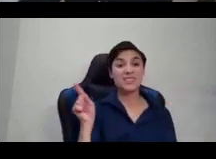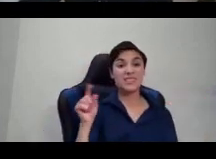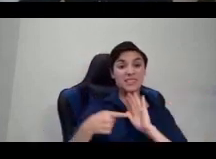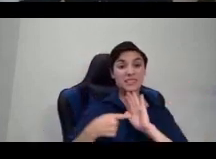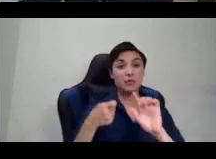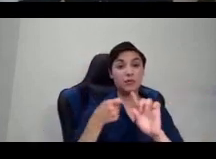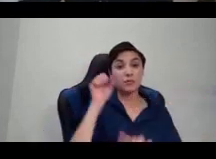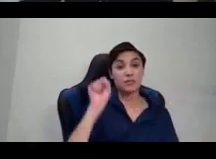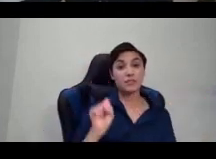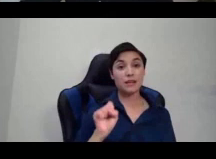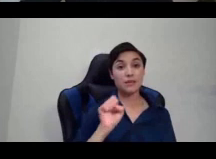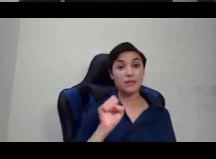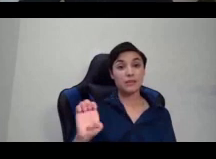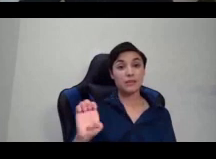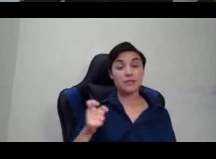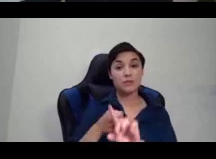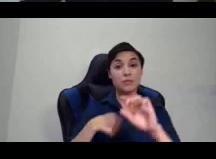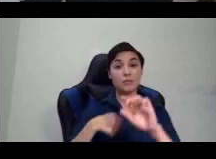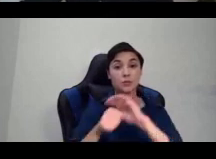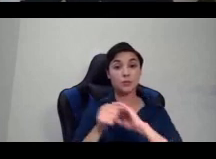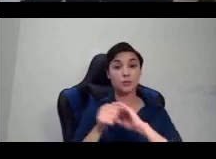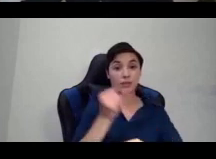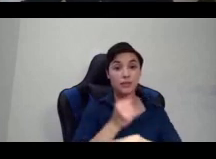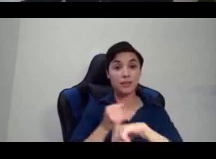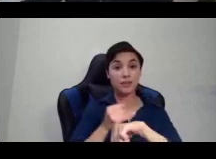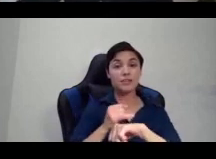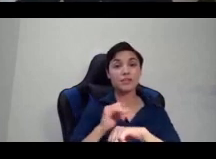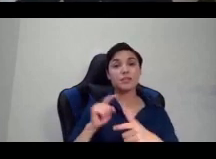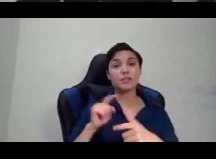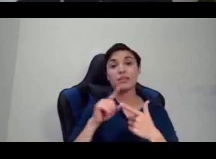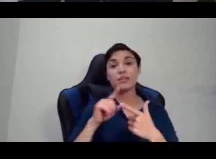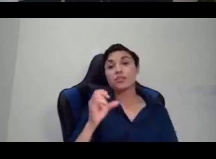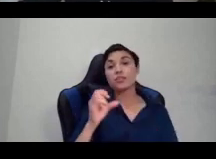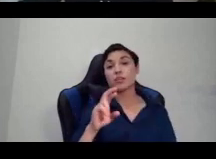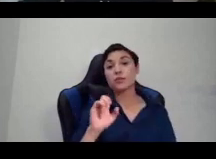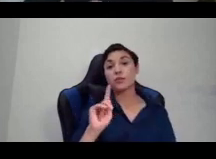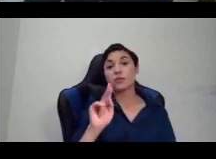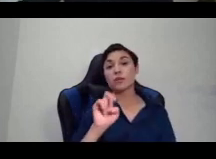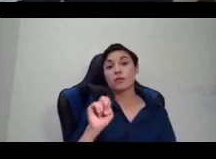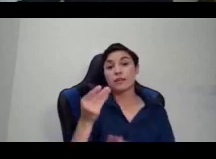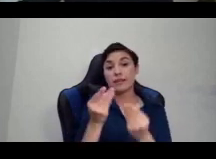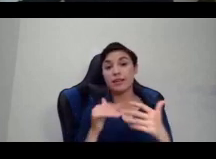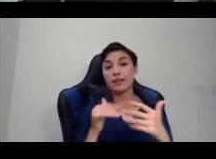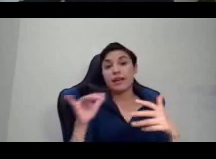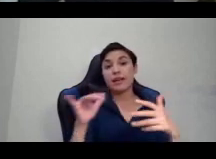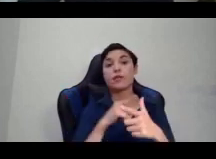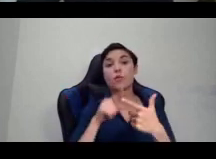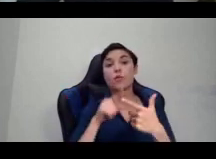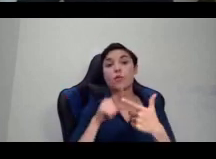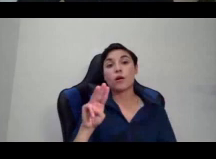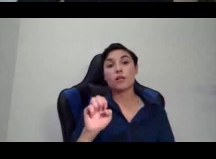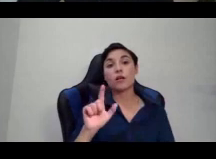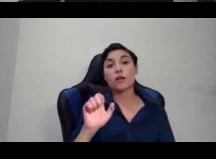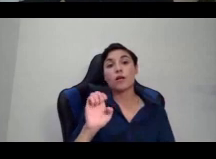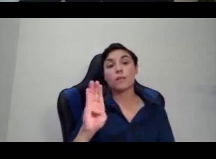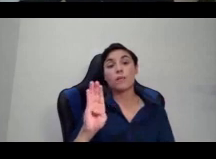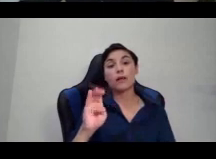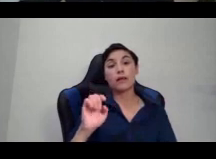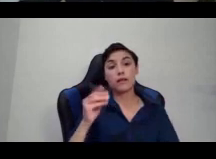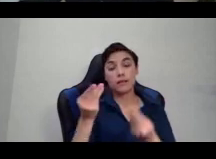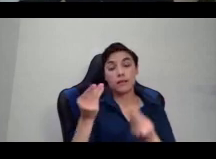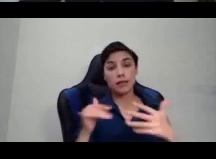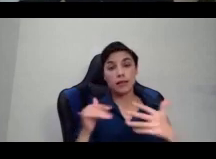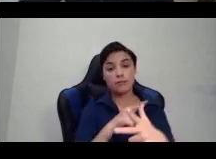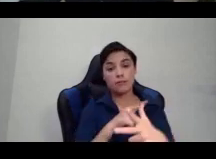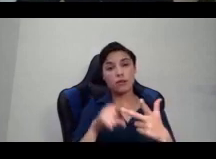Island, actually, from Cherokee land, Catawba land, and Gualay land. The Spanish tried to invade that area of what's